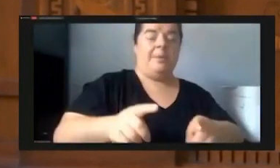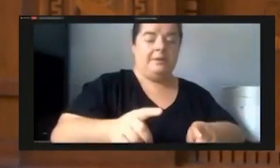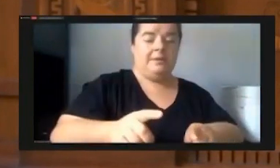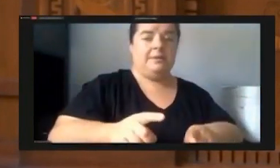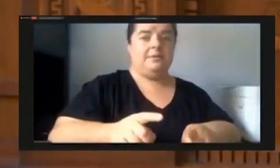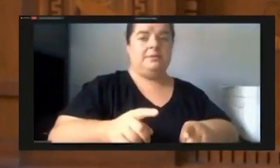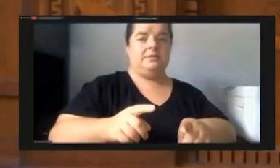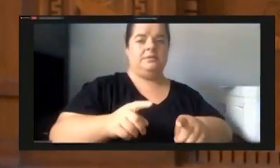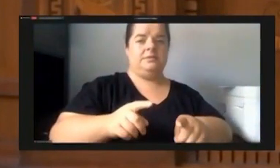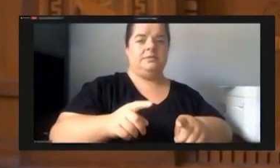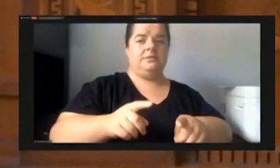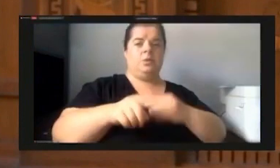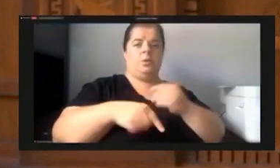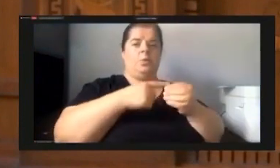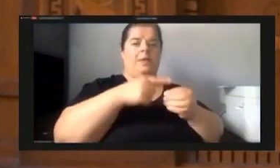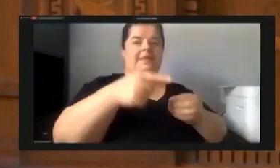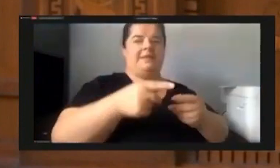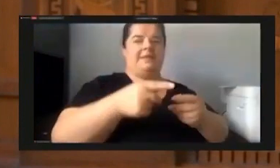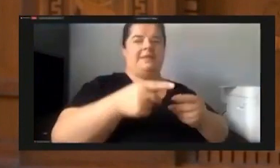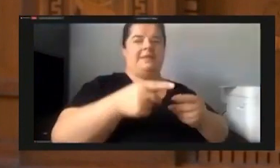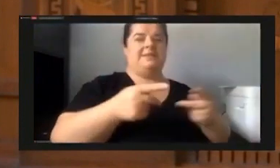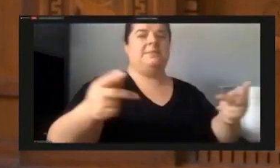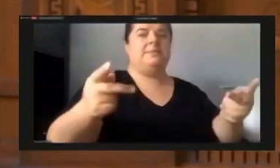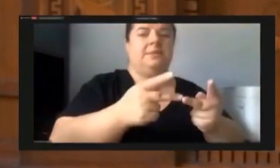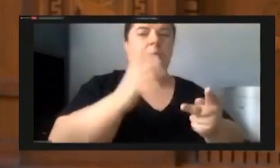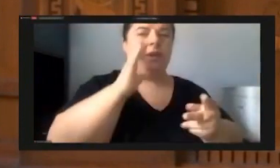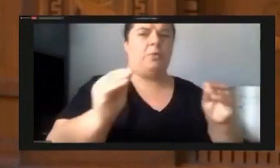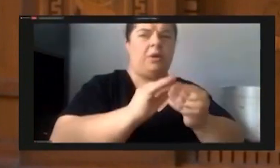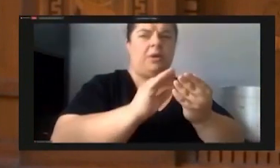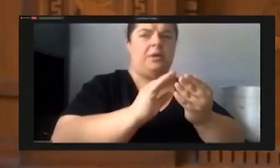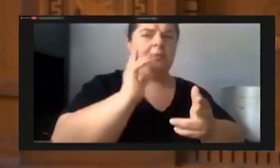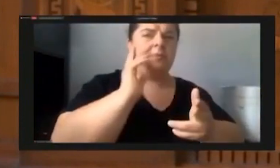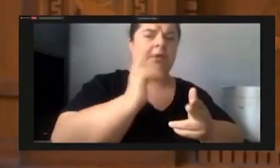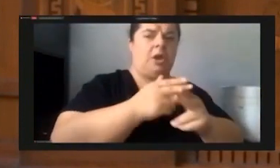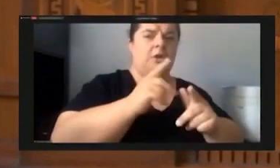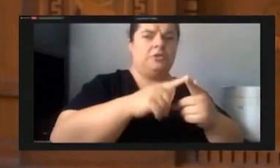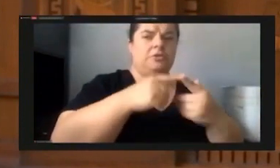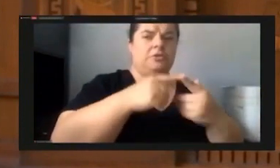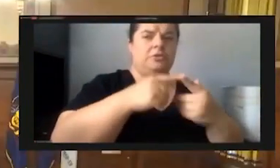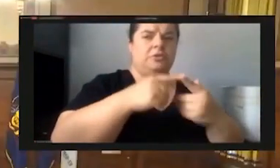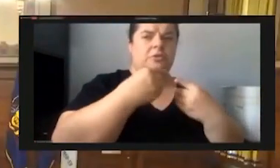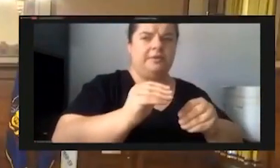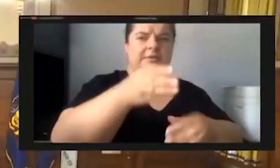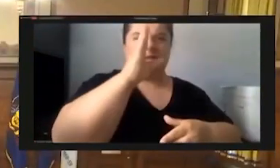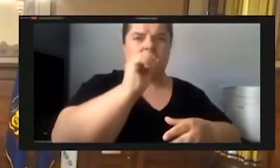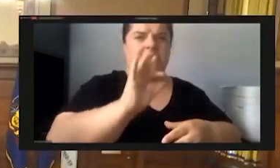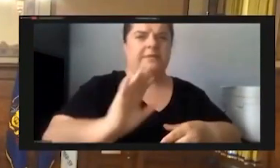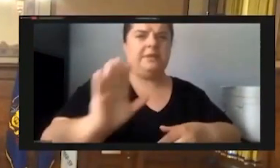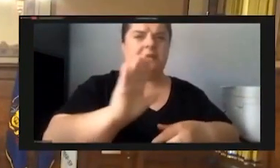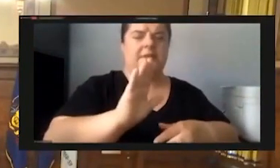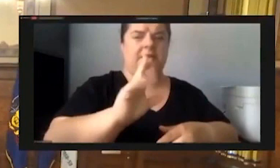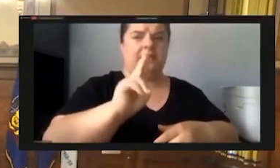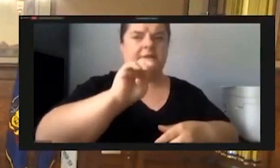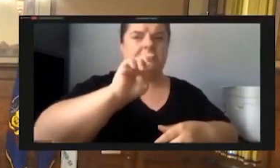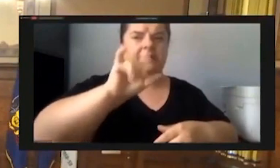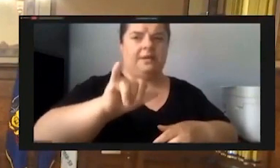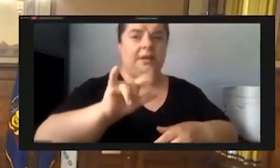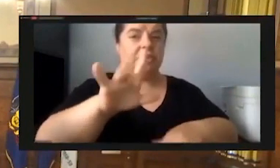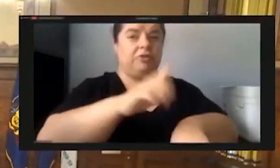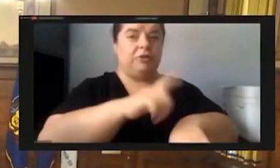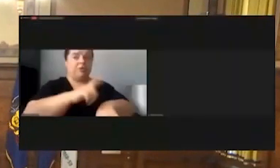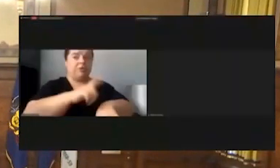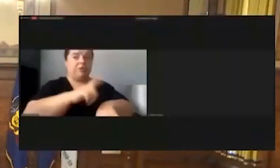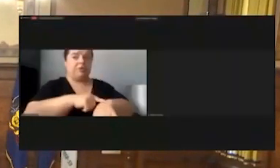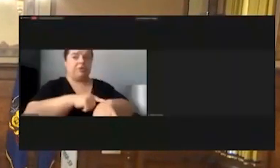"...when this place shall no more be called Topheth, or the valley of the Son of Him, but the you. Your time has expired. Thank you.